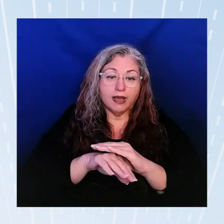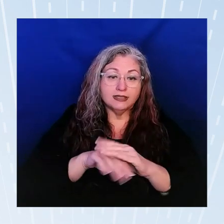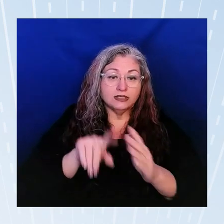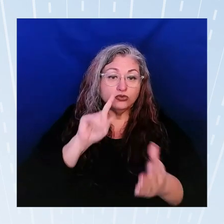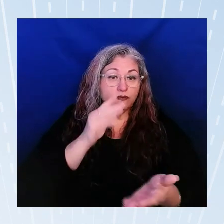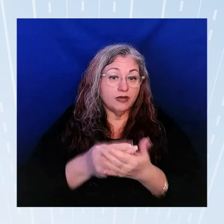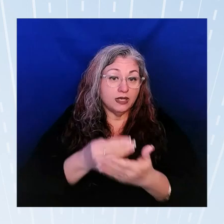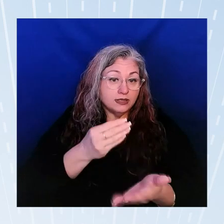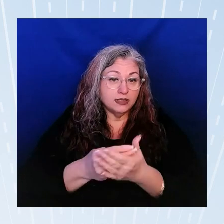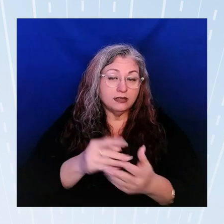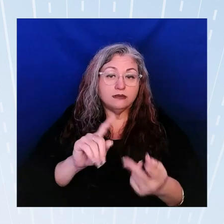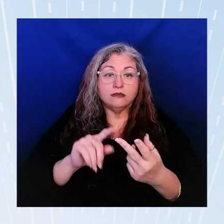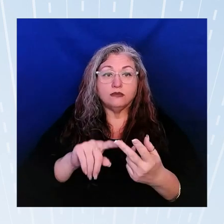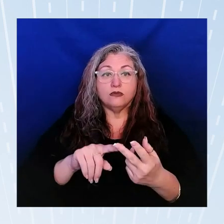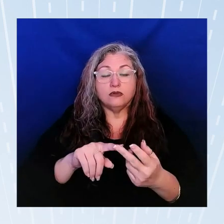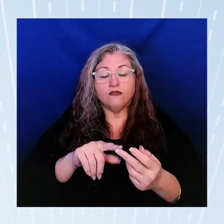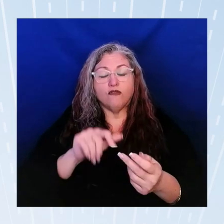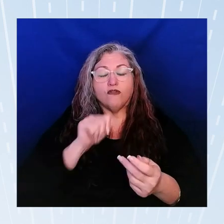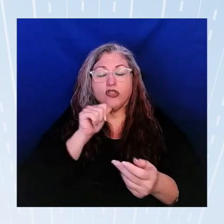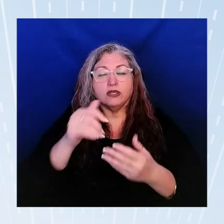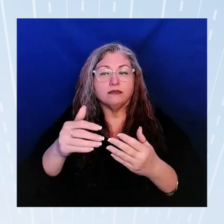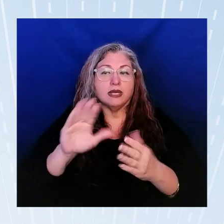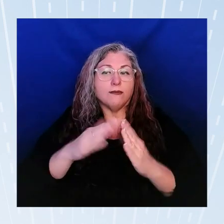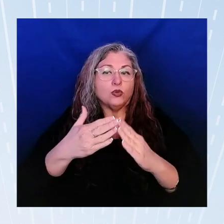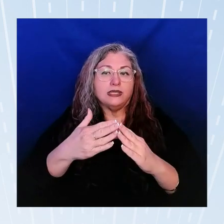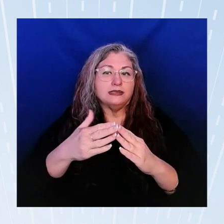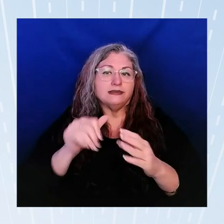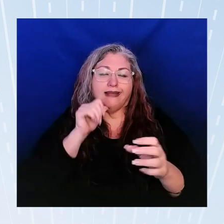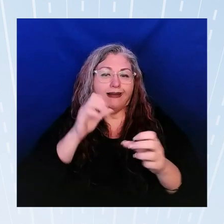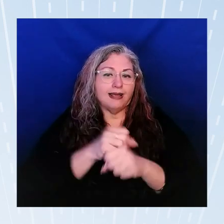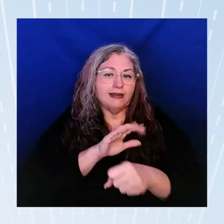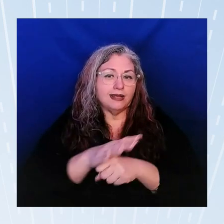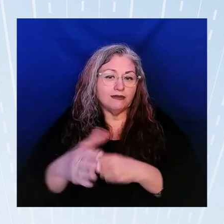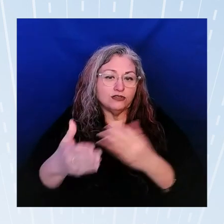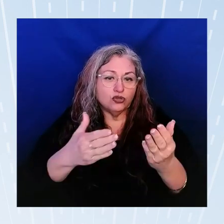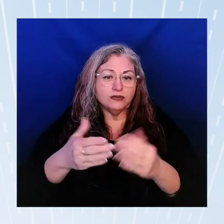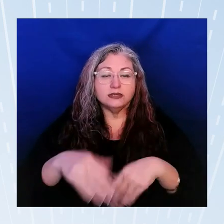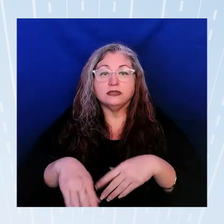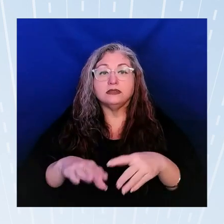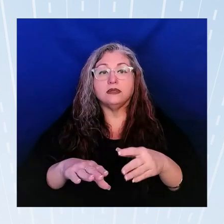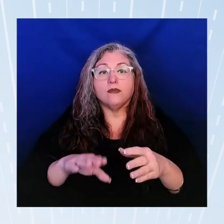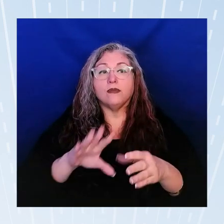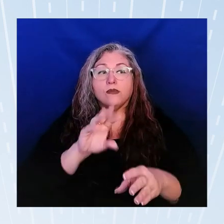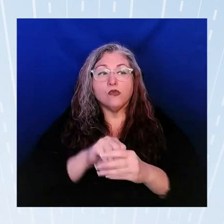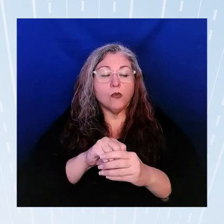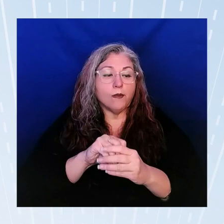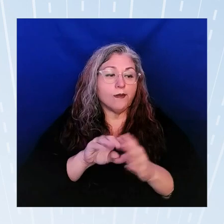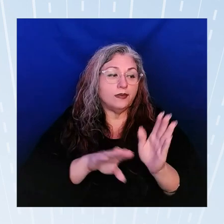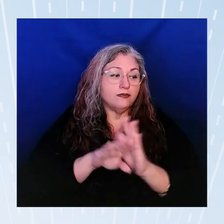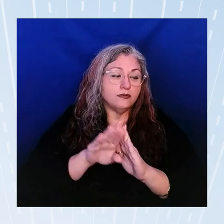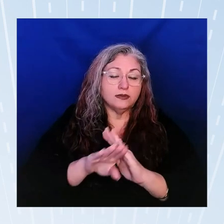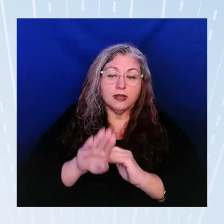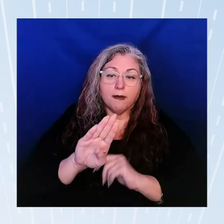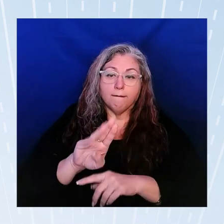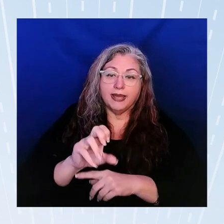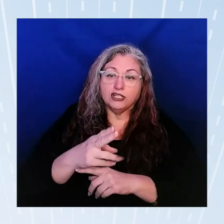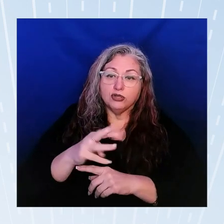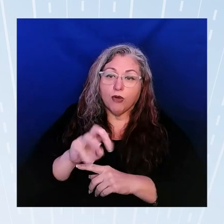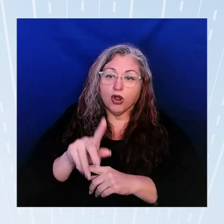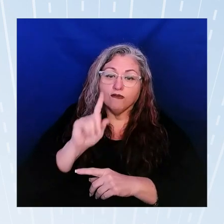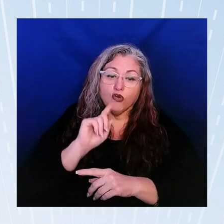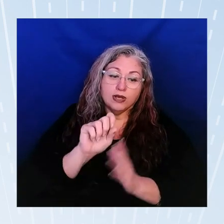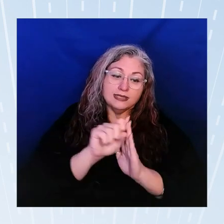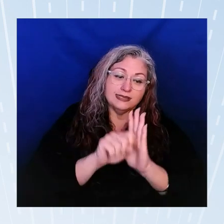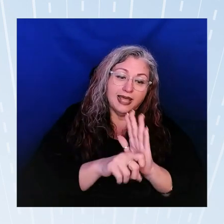for underserved communities including developing benchmarks for state and or territorial funding